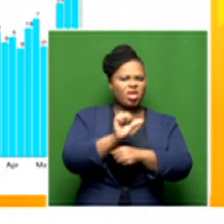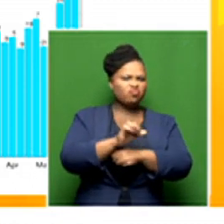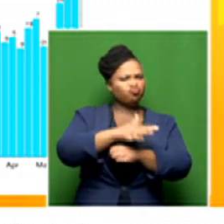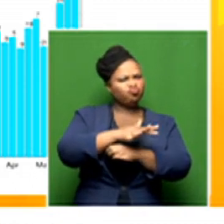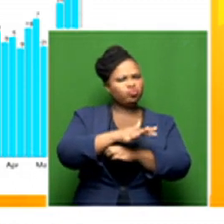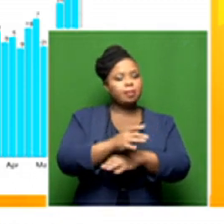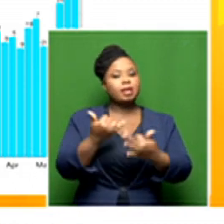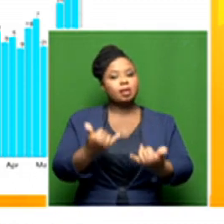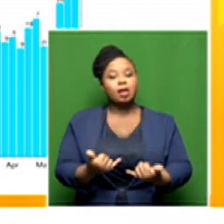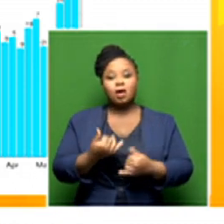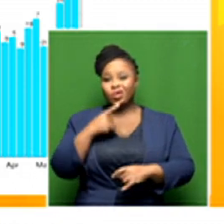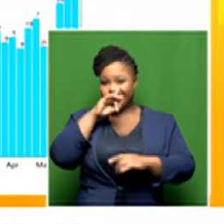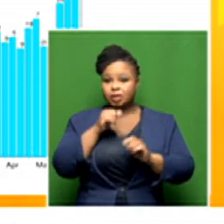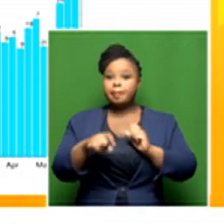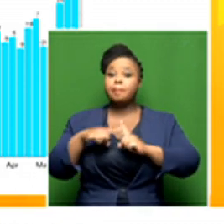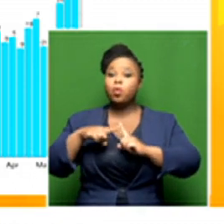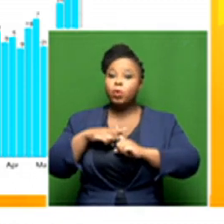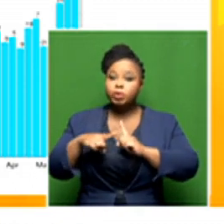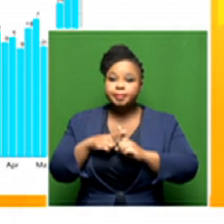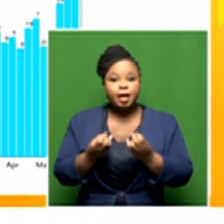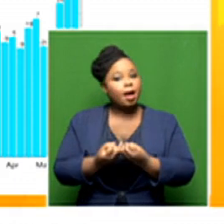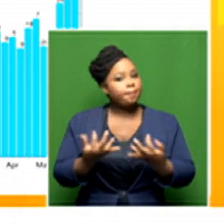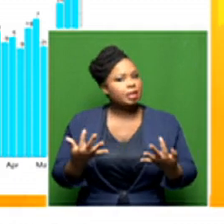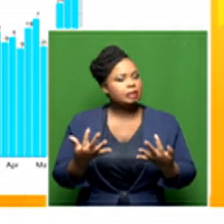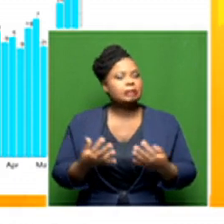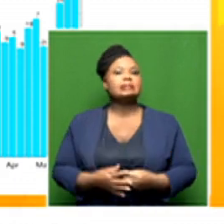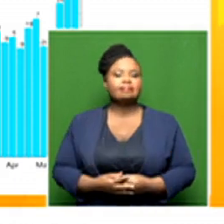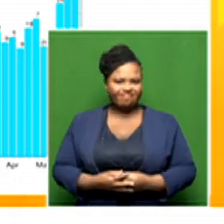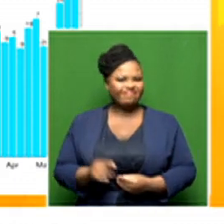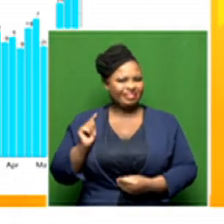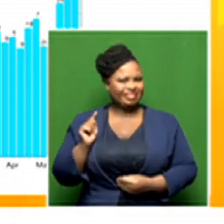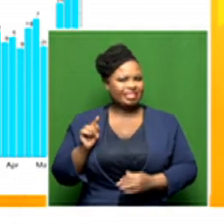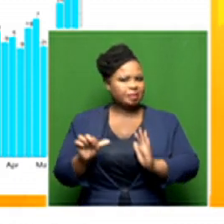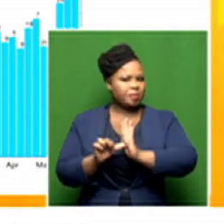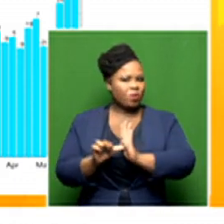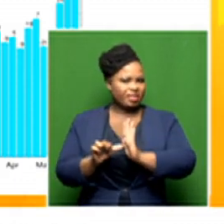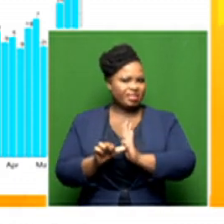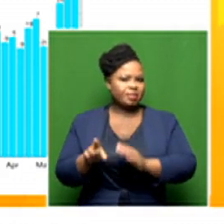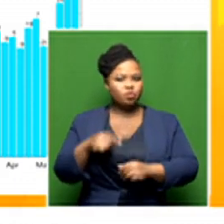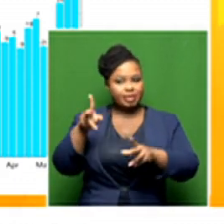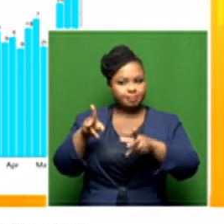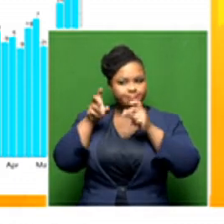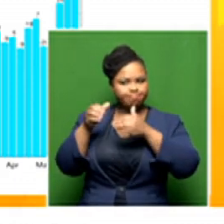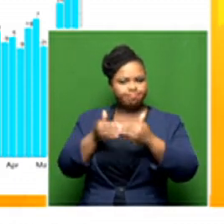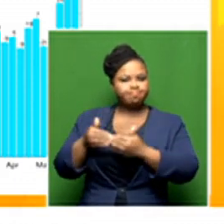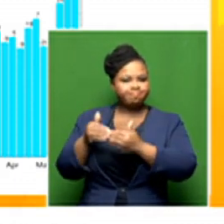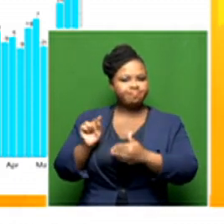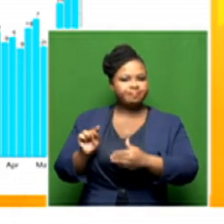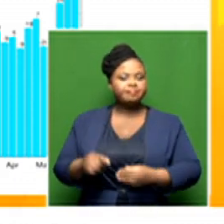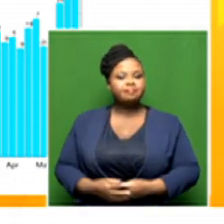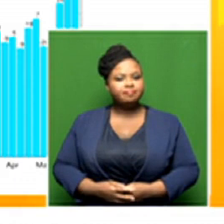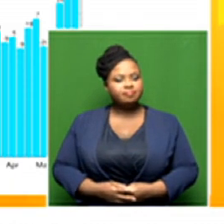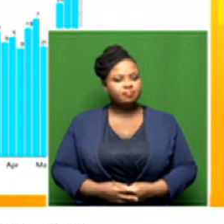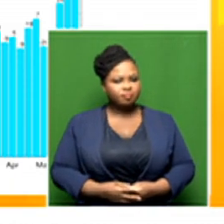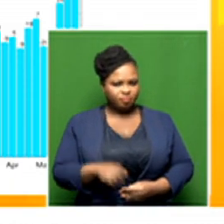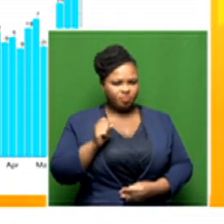number of tests that are returning positive results is the important fact to look out for now. All right. Well, let's zoom